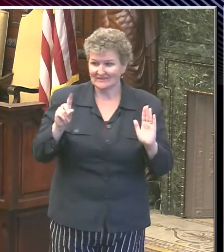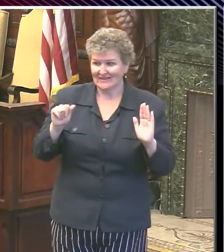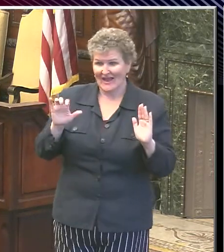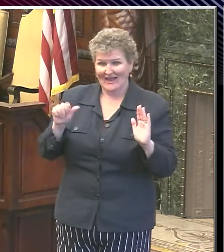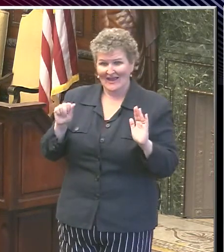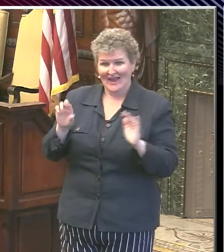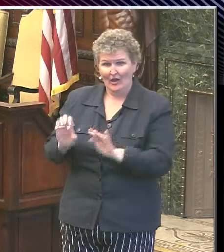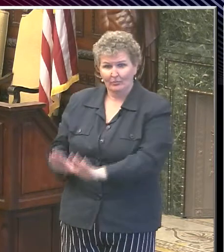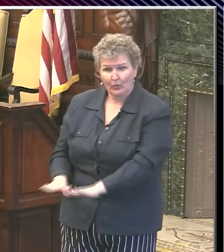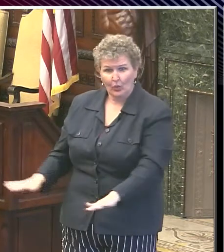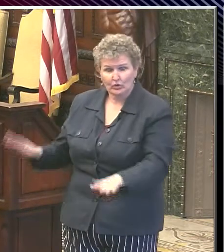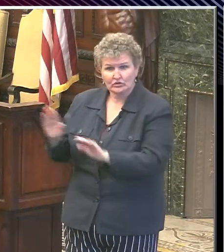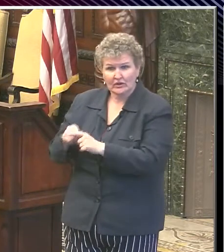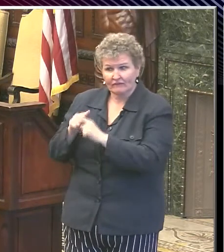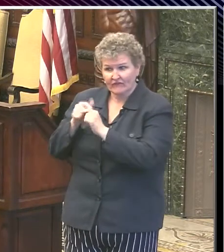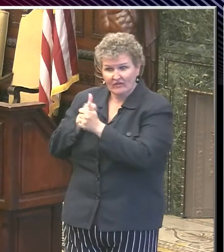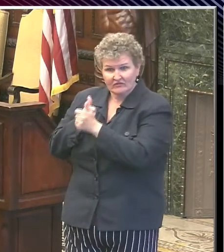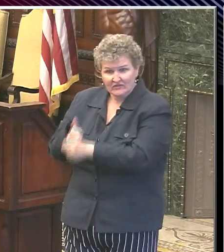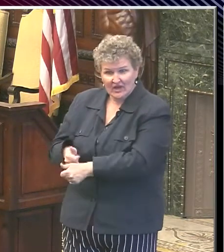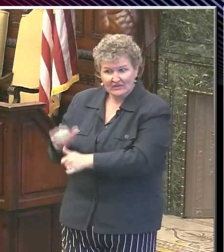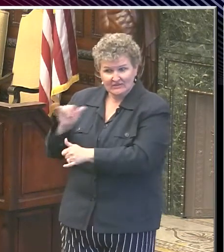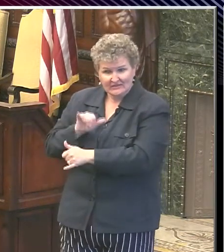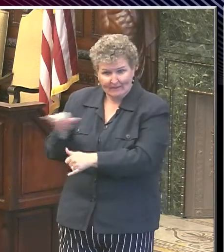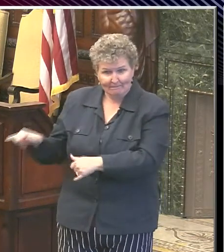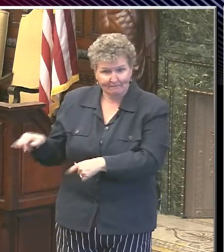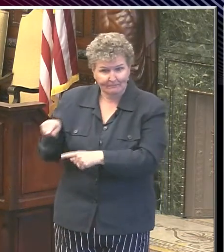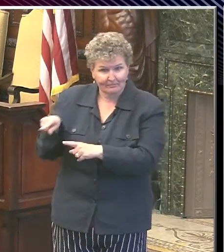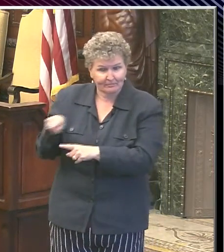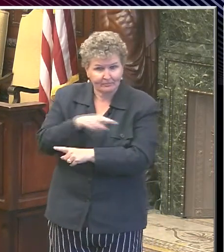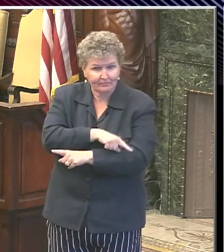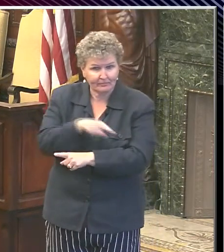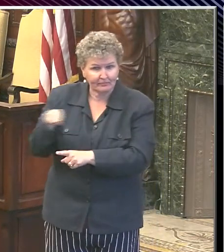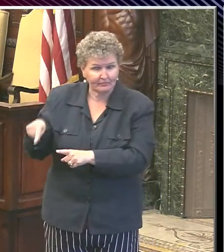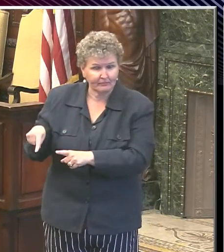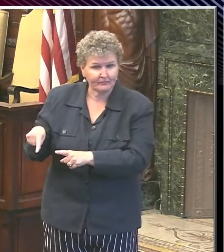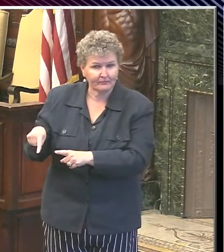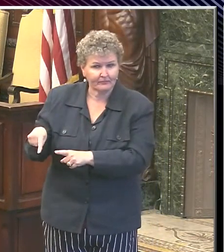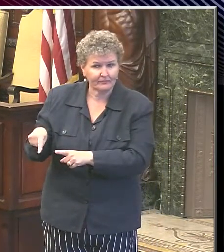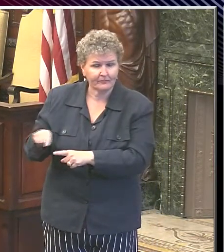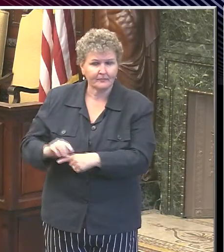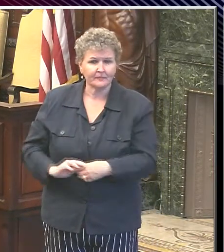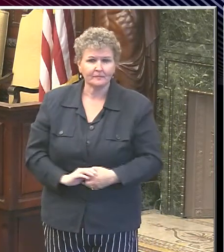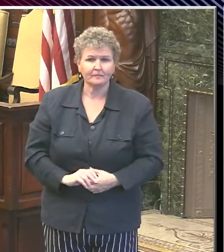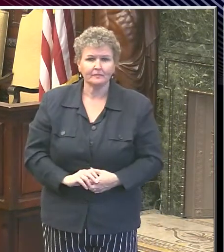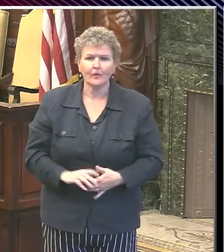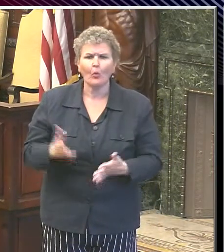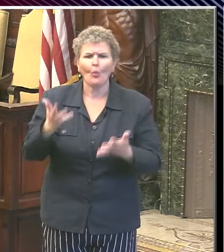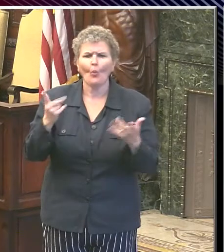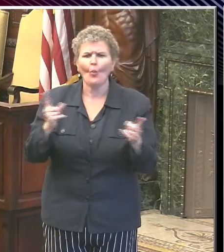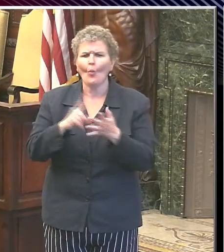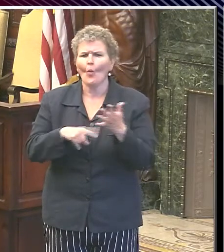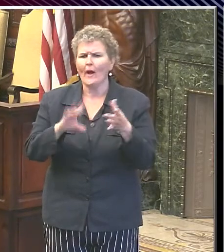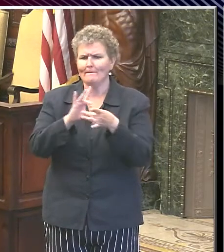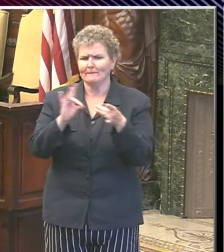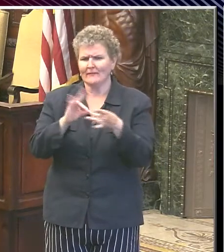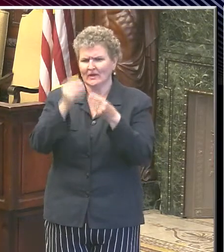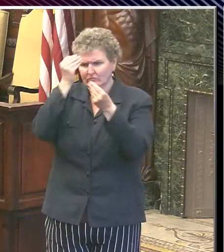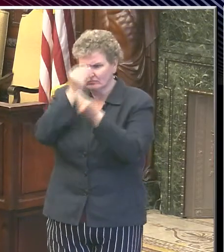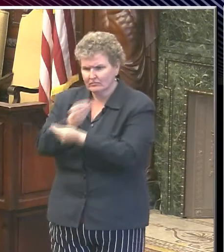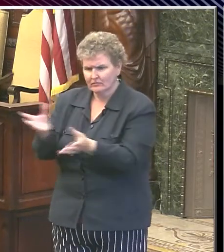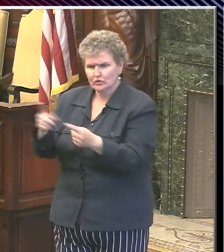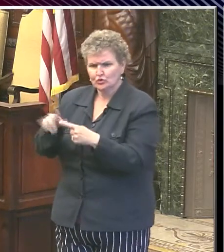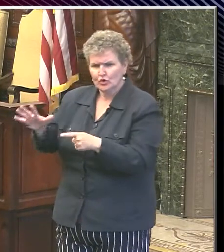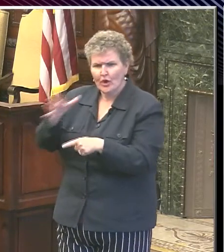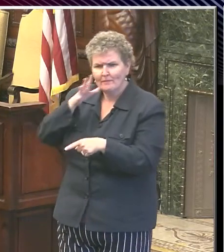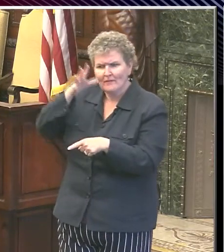to implement. And what would be the message for the parents and the community about sending their kids to daycare? Sure. So